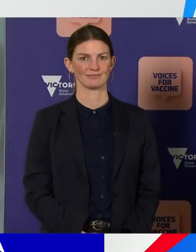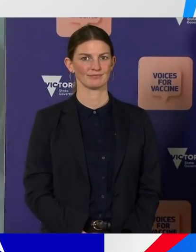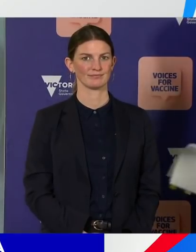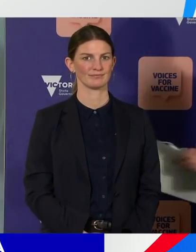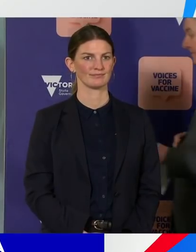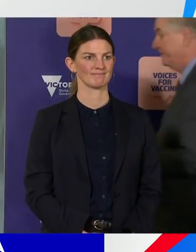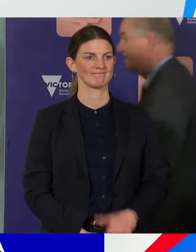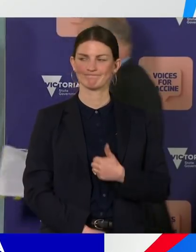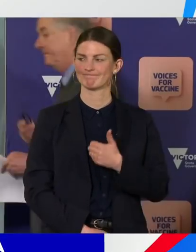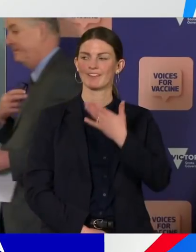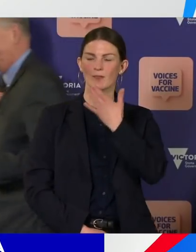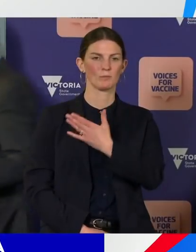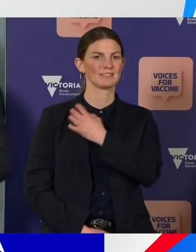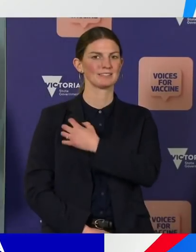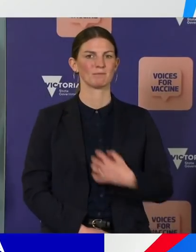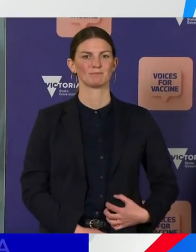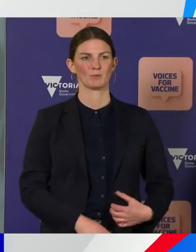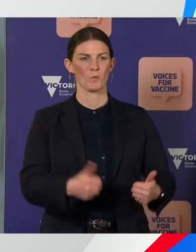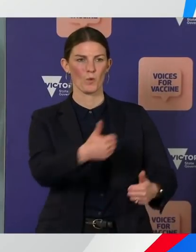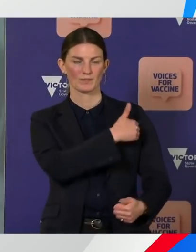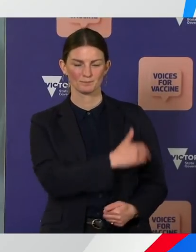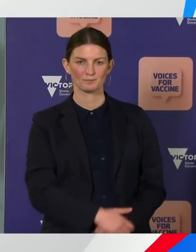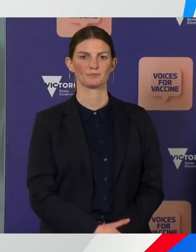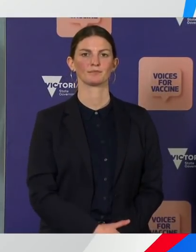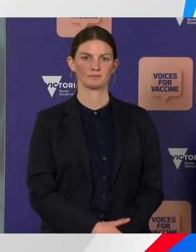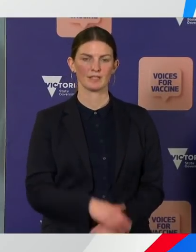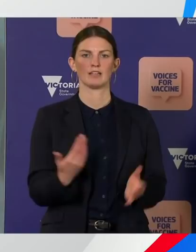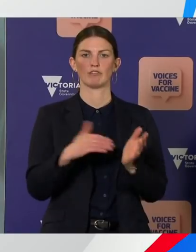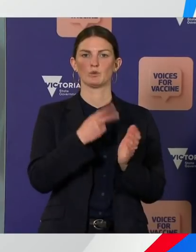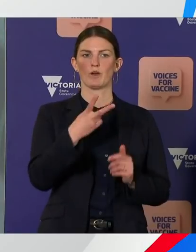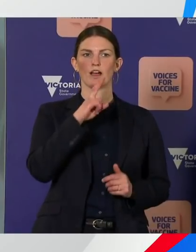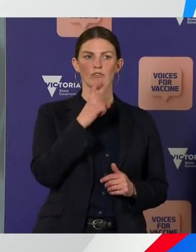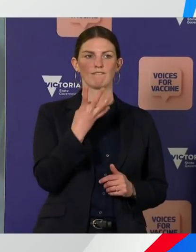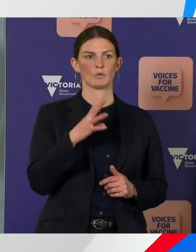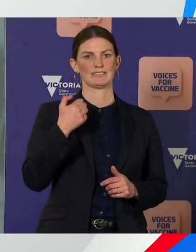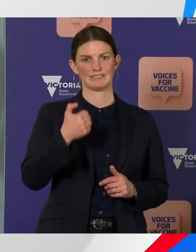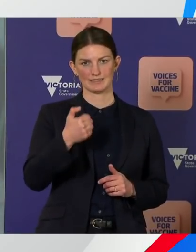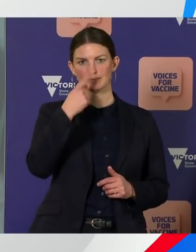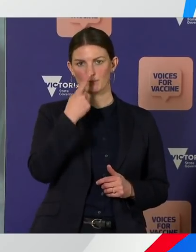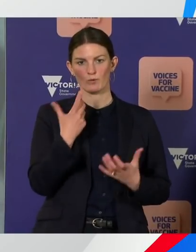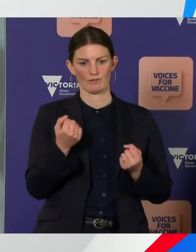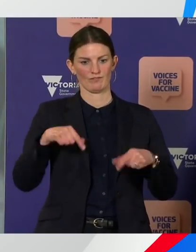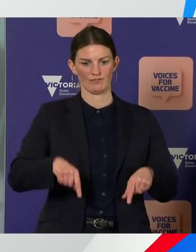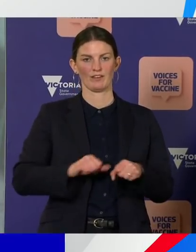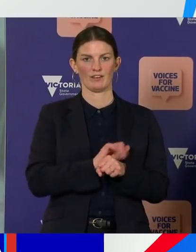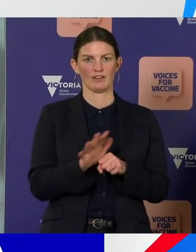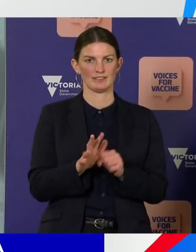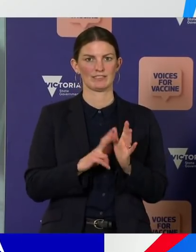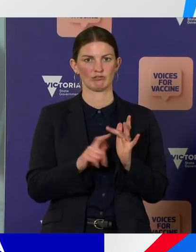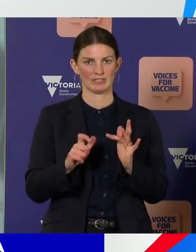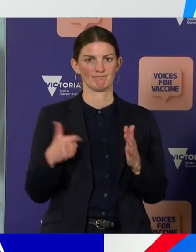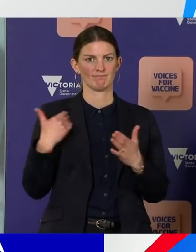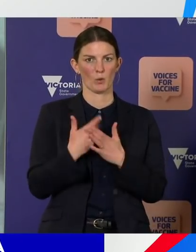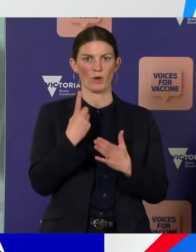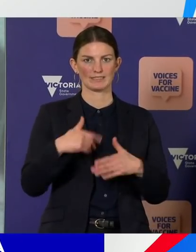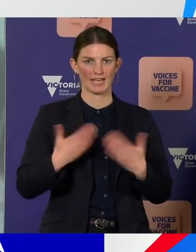Thanks, Minister, and good morning. So 246 new cases of coronavirus in Victoria in the last 24 hours. That